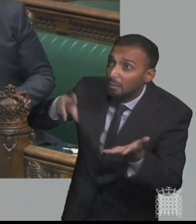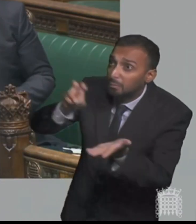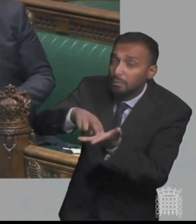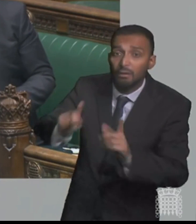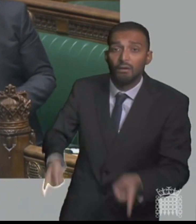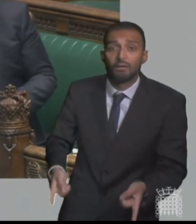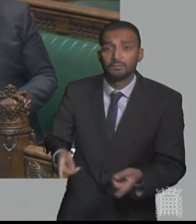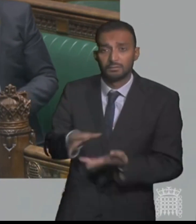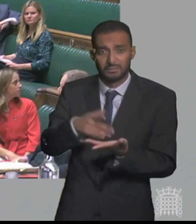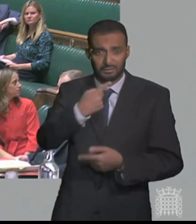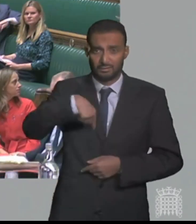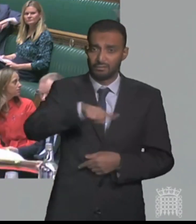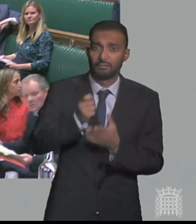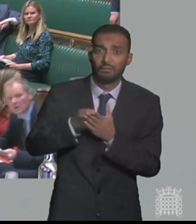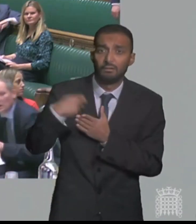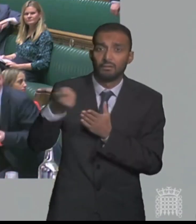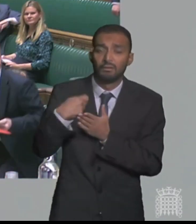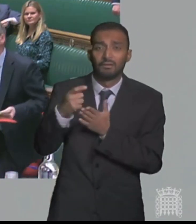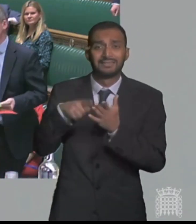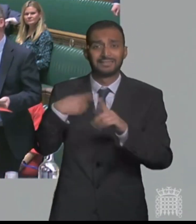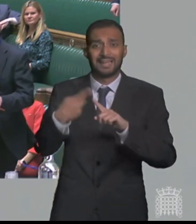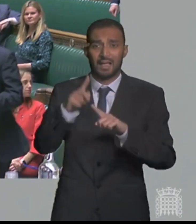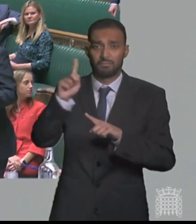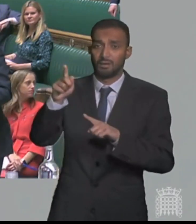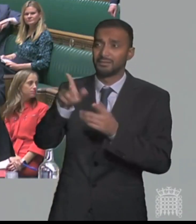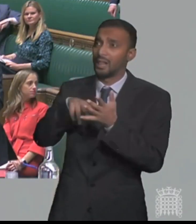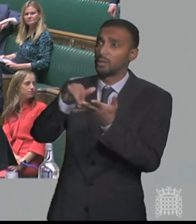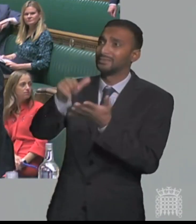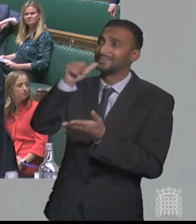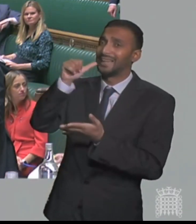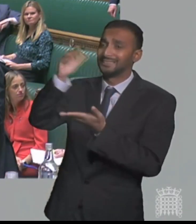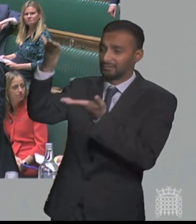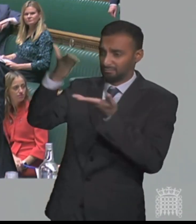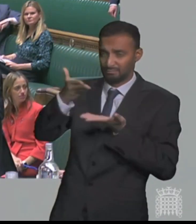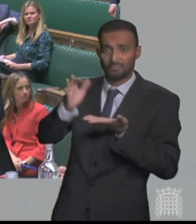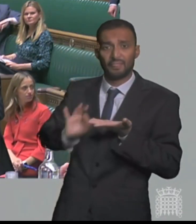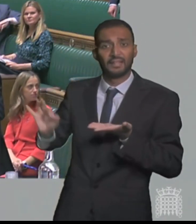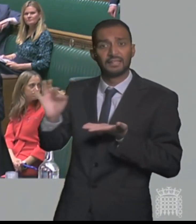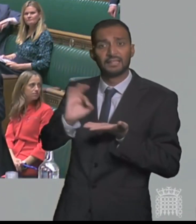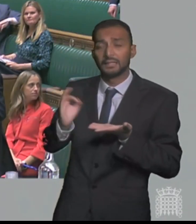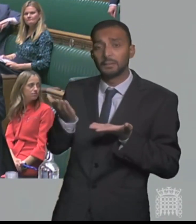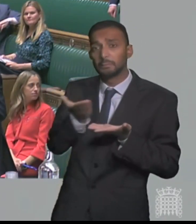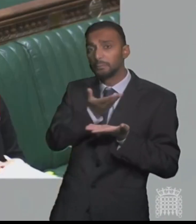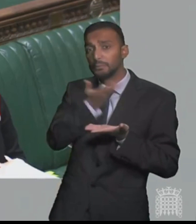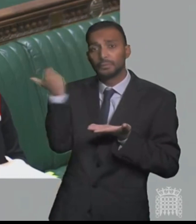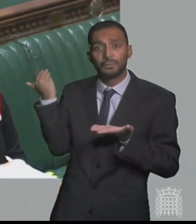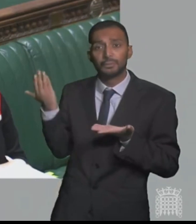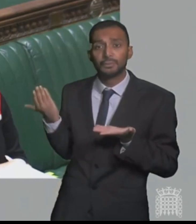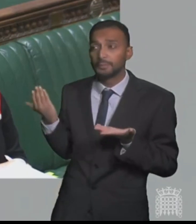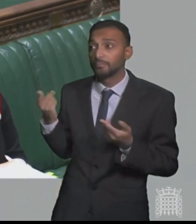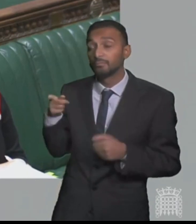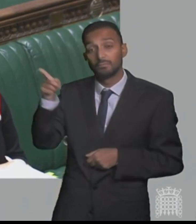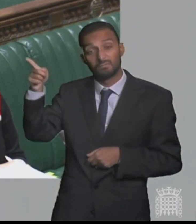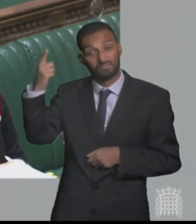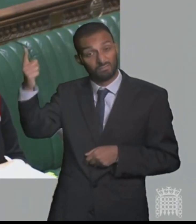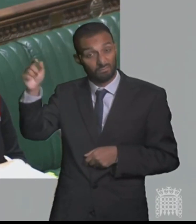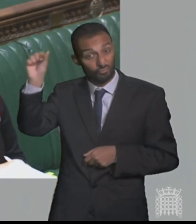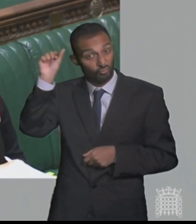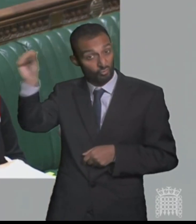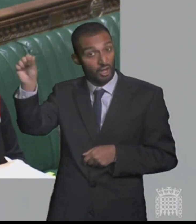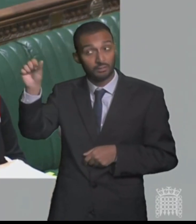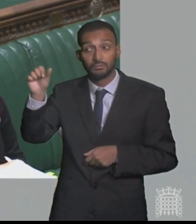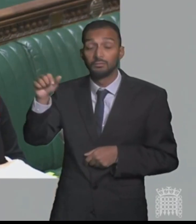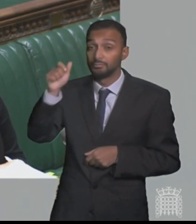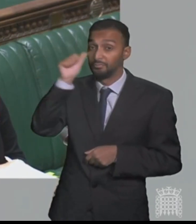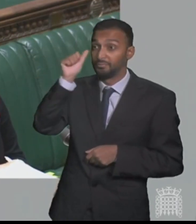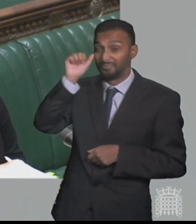NHS dentistry in exchange? Mr Speaker, my right honourable friend is right. The amount of NHS dentistry being delivered in his